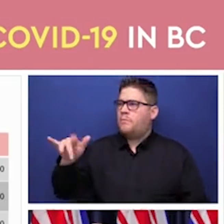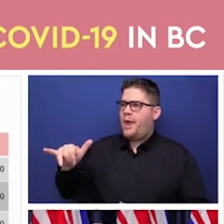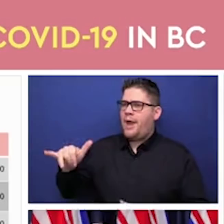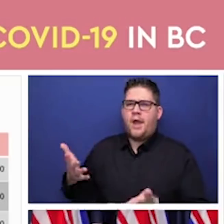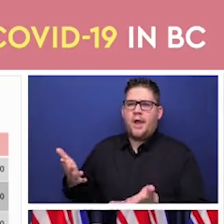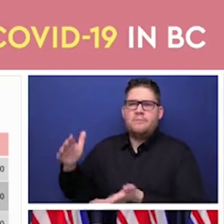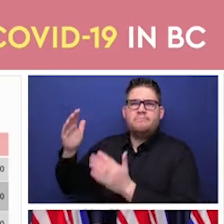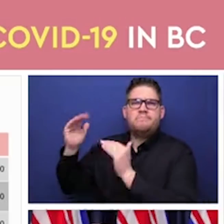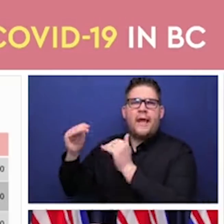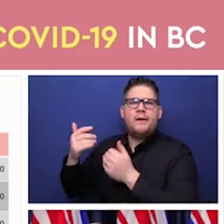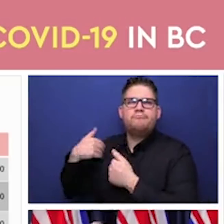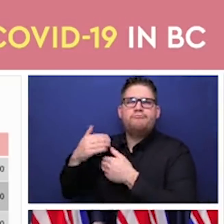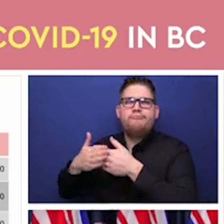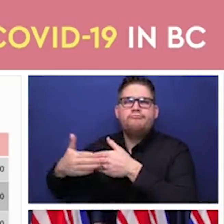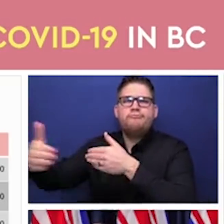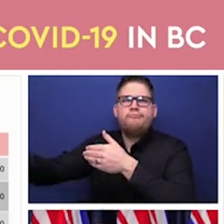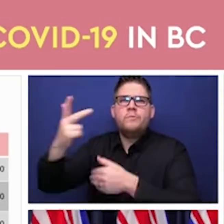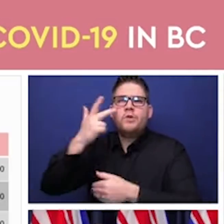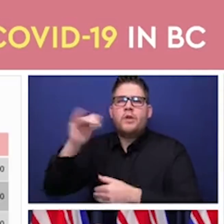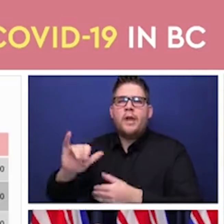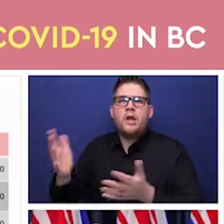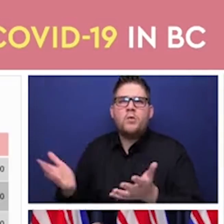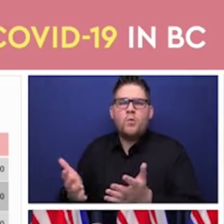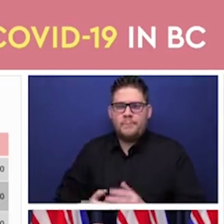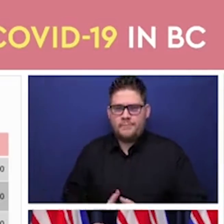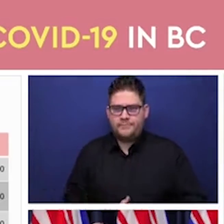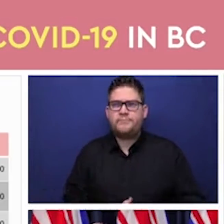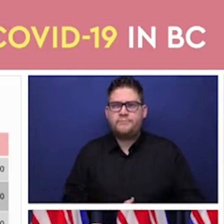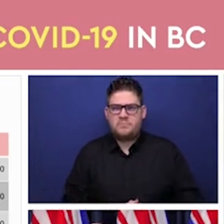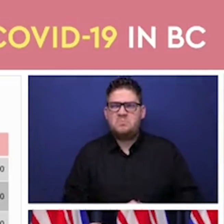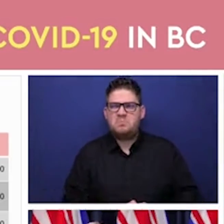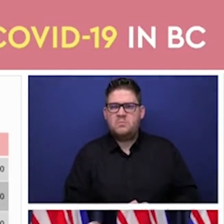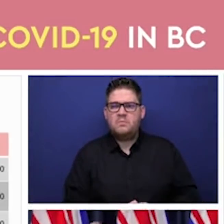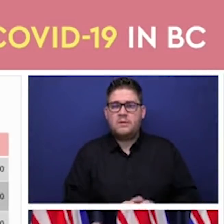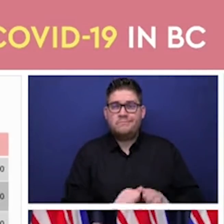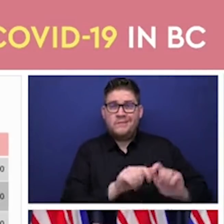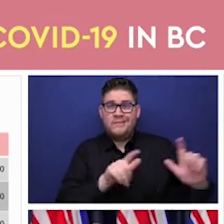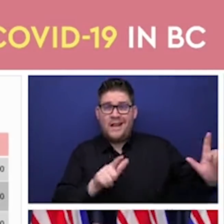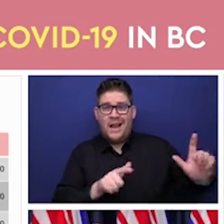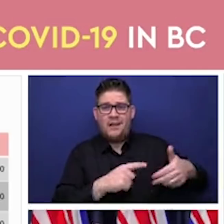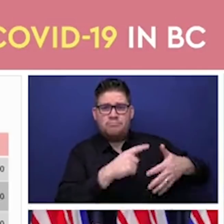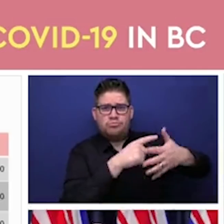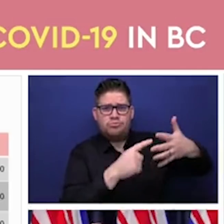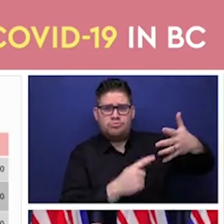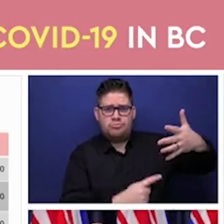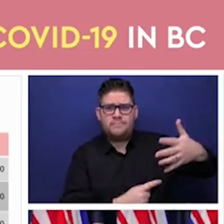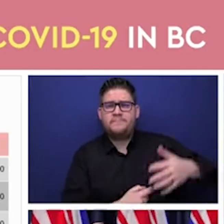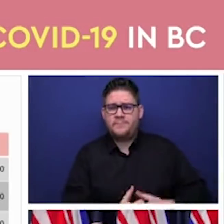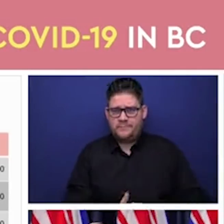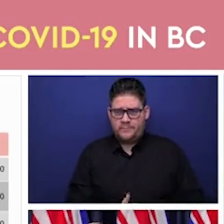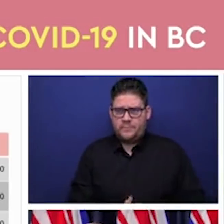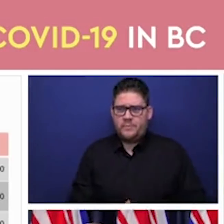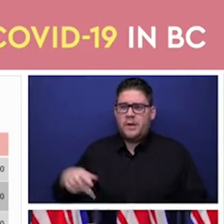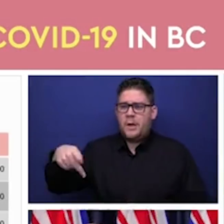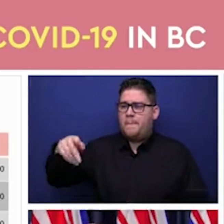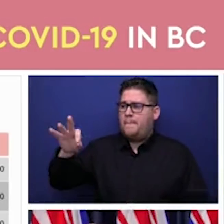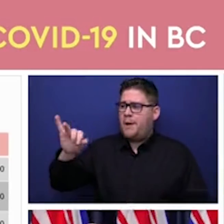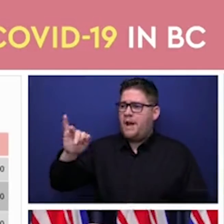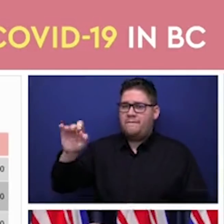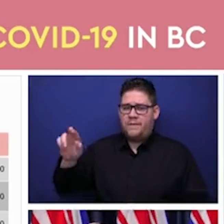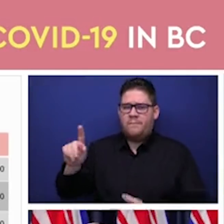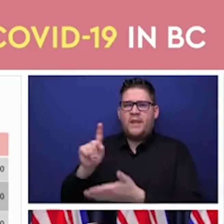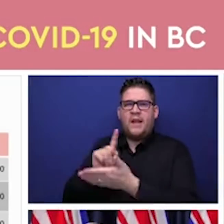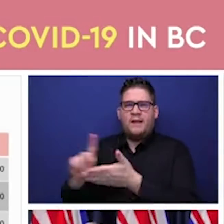into the mid and late part of March. Pfizer is on a weekly basis and although we have had issues